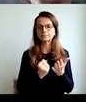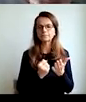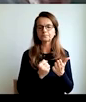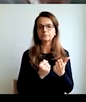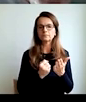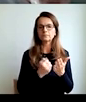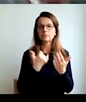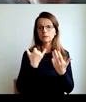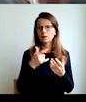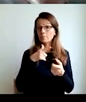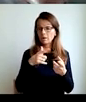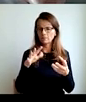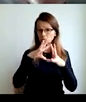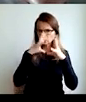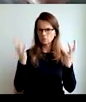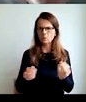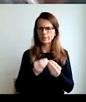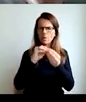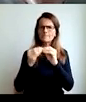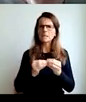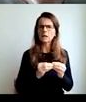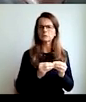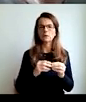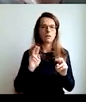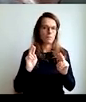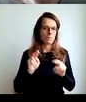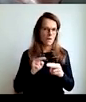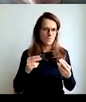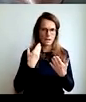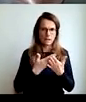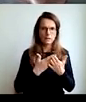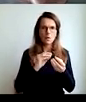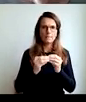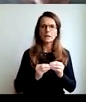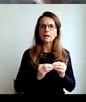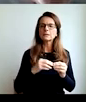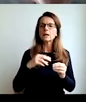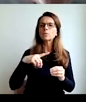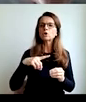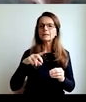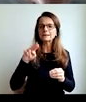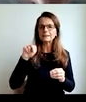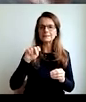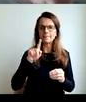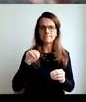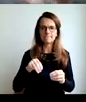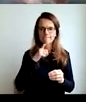And now the combination. Unimaginable combination between